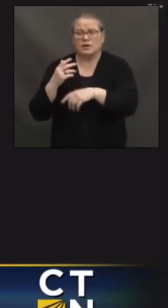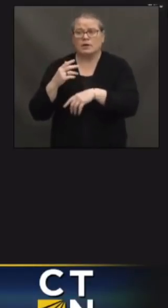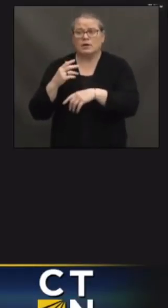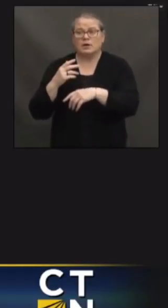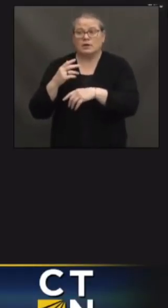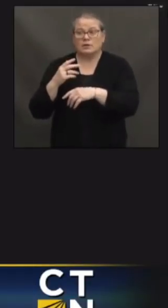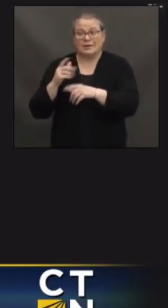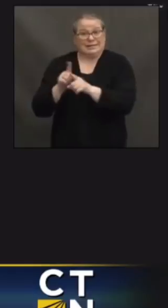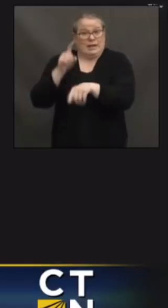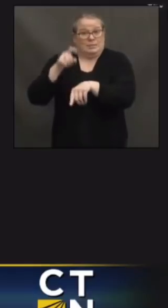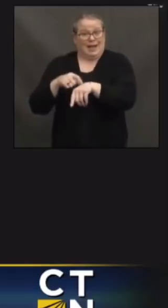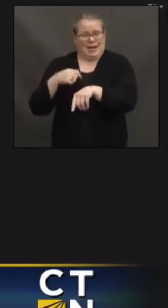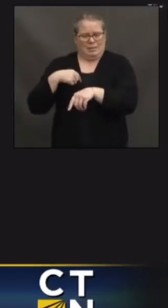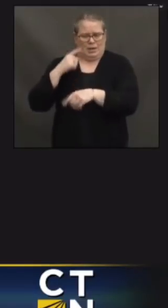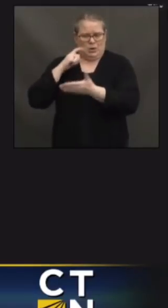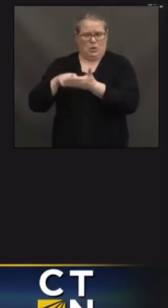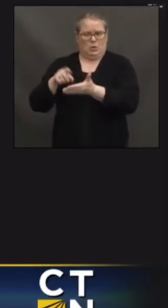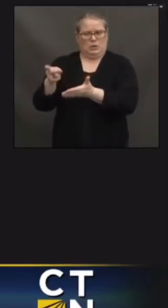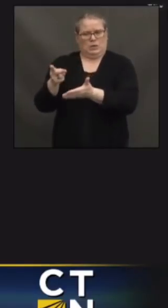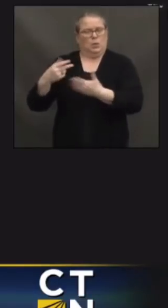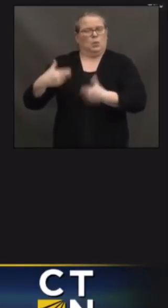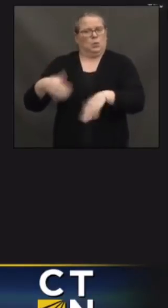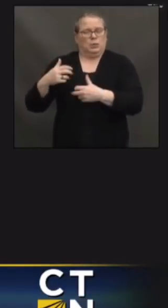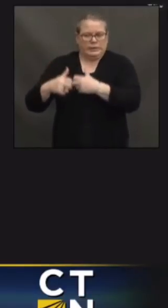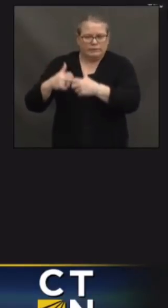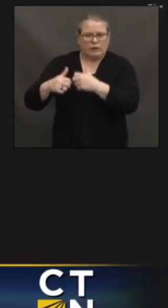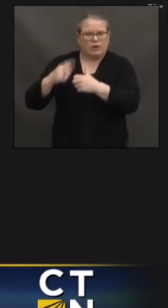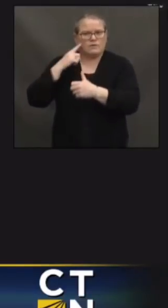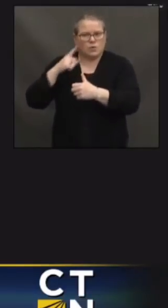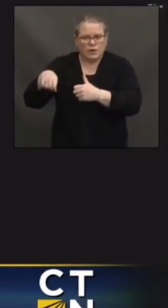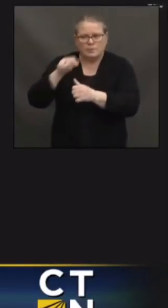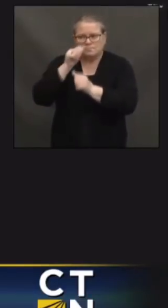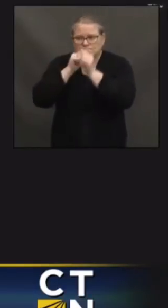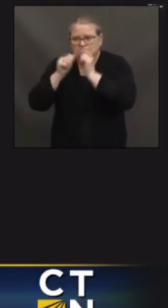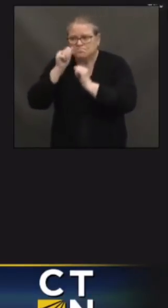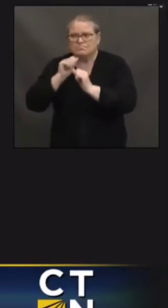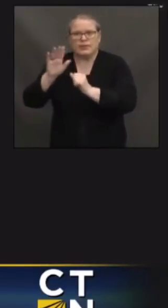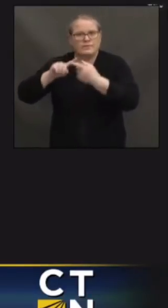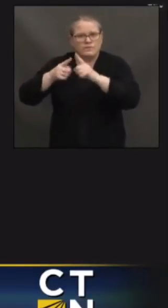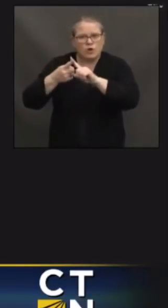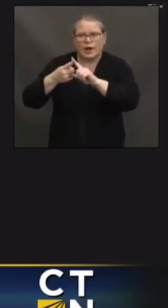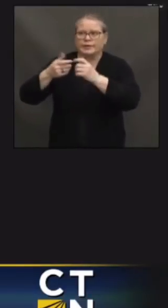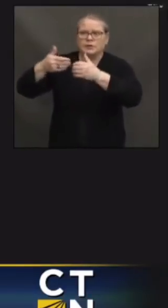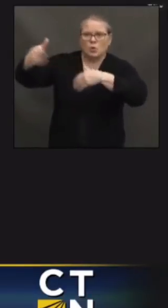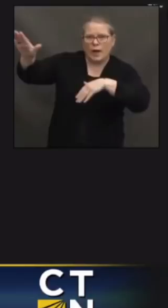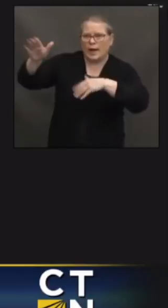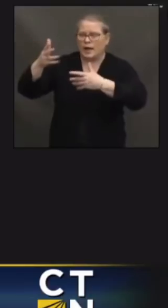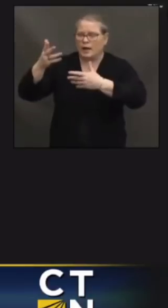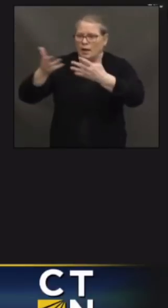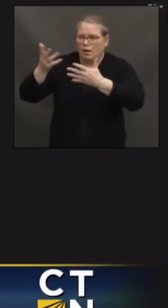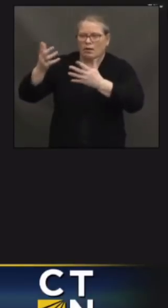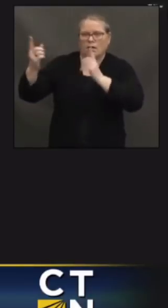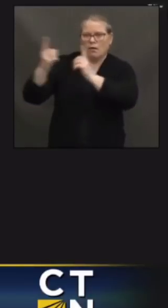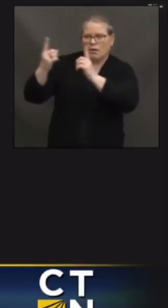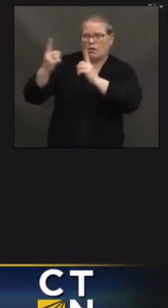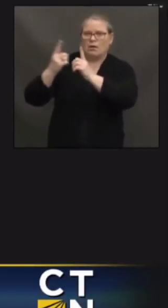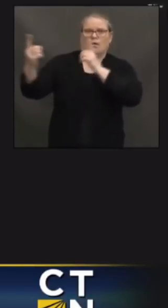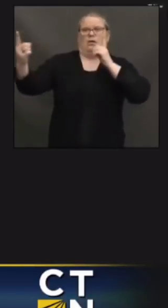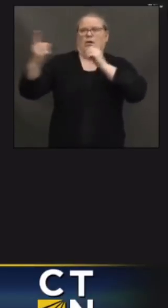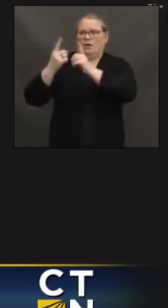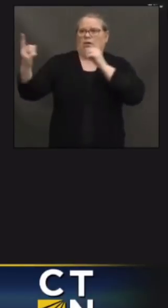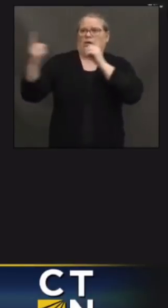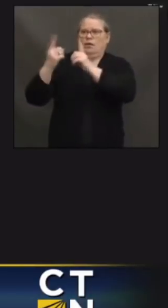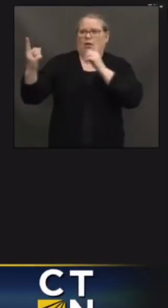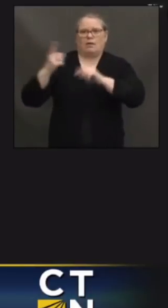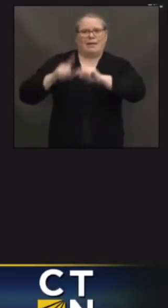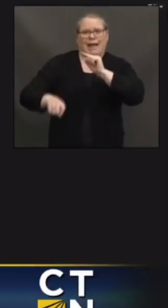been for them to keep up and how emotionally draining they are by being away from their peers, by having all of this uncertainty surrounding their